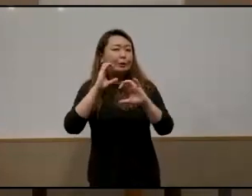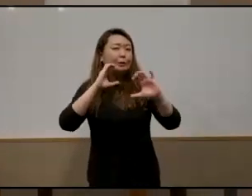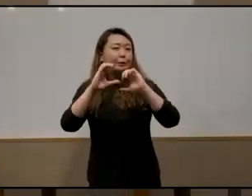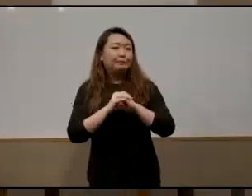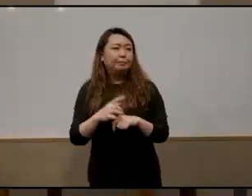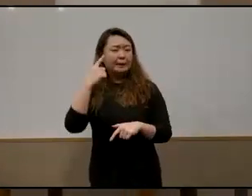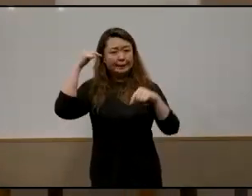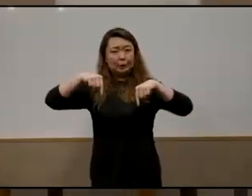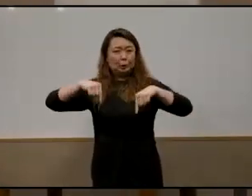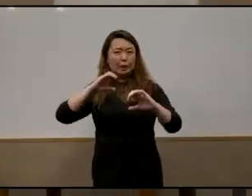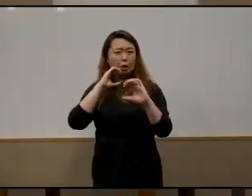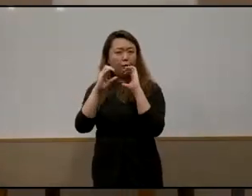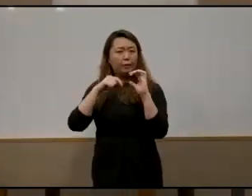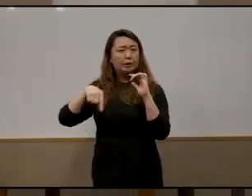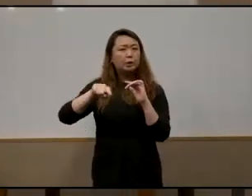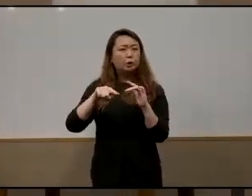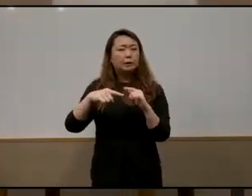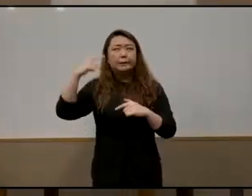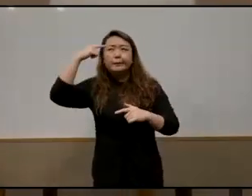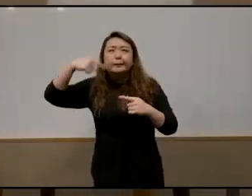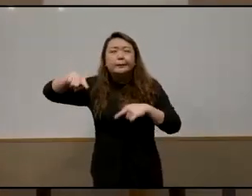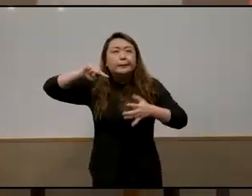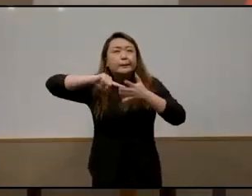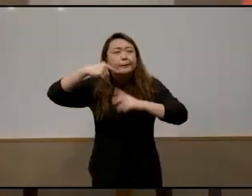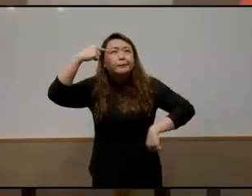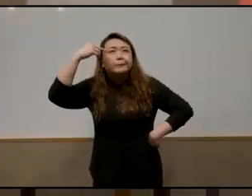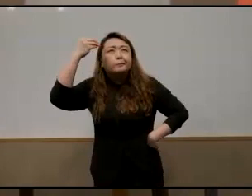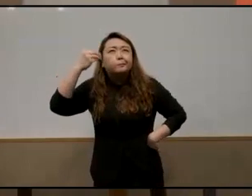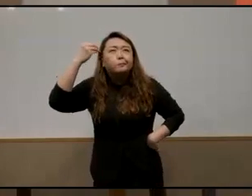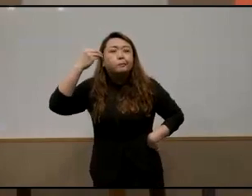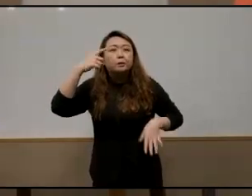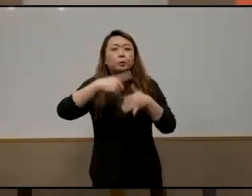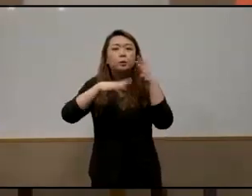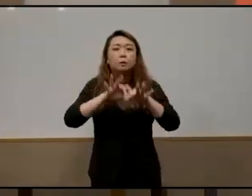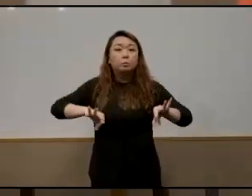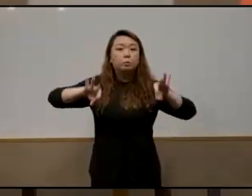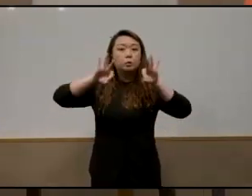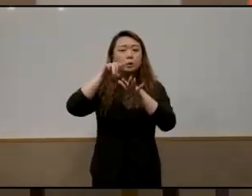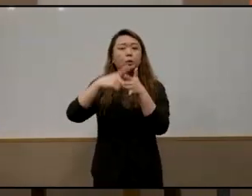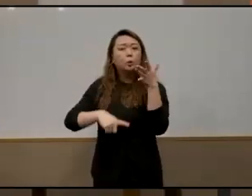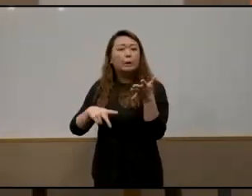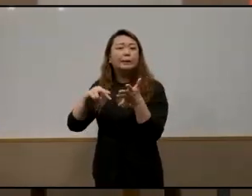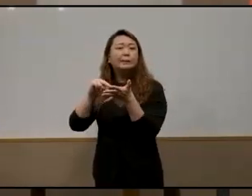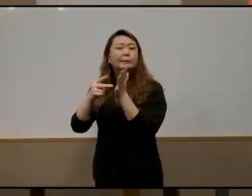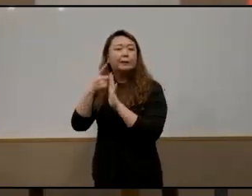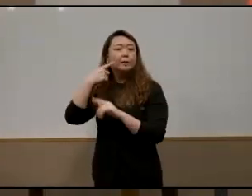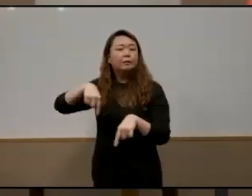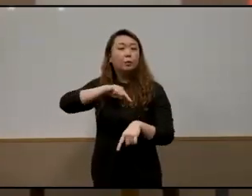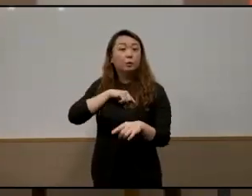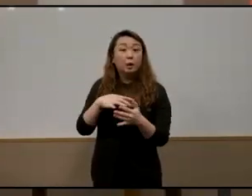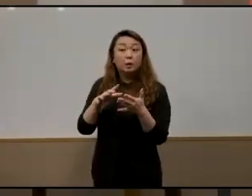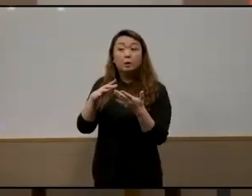today's dialogue got us to think about a lot of issues a lot of issues that are important and meaningful to us and issues that have been very well